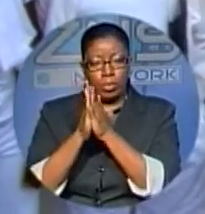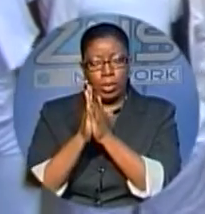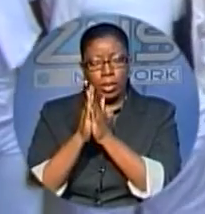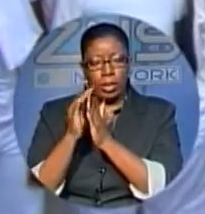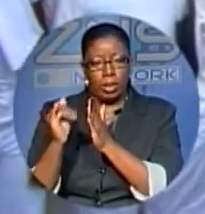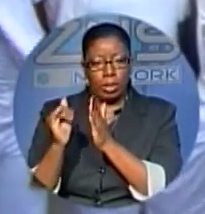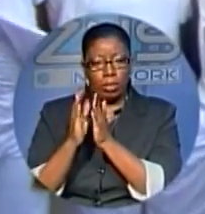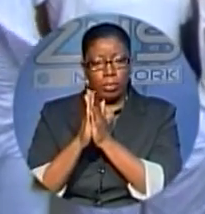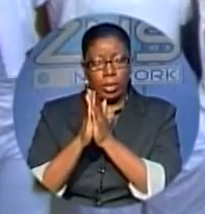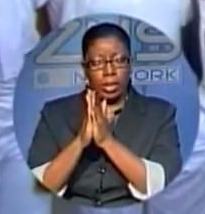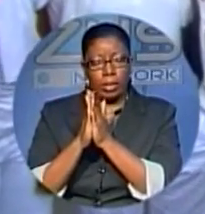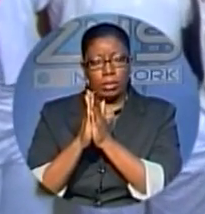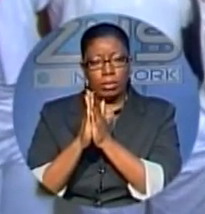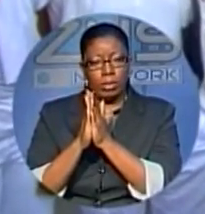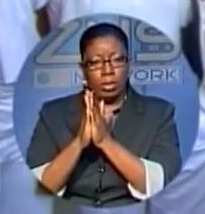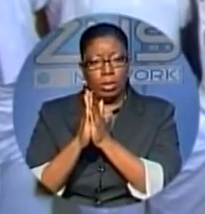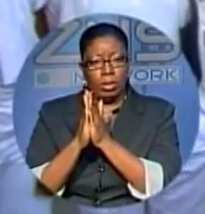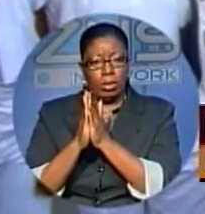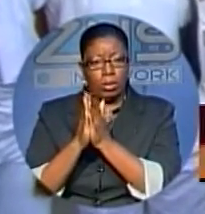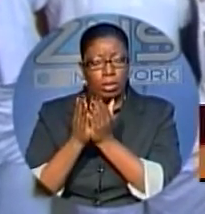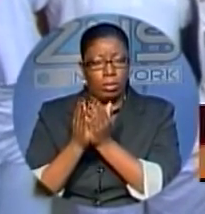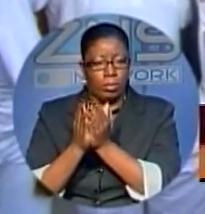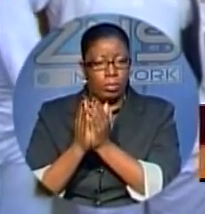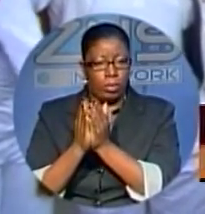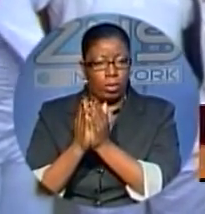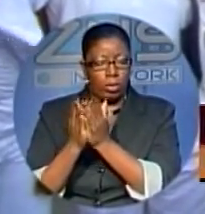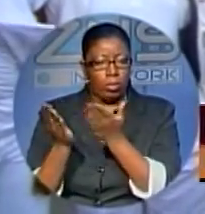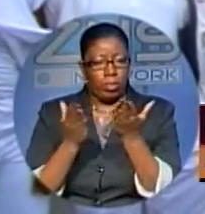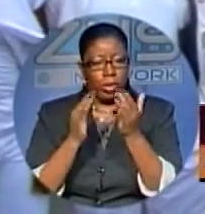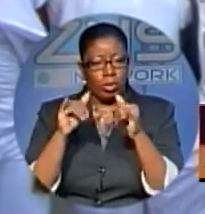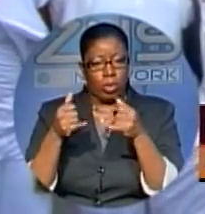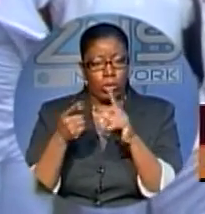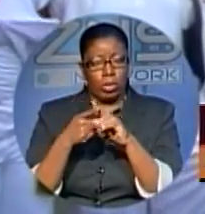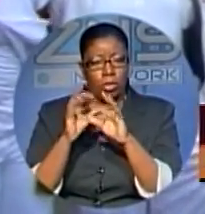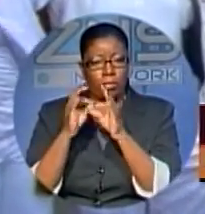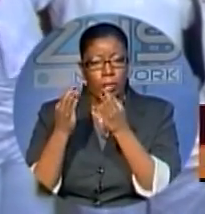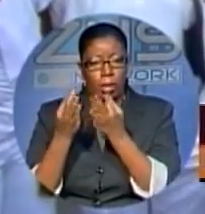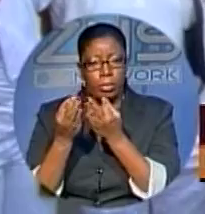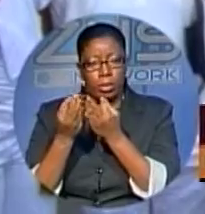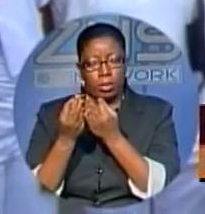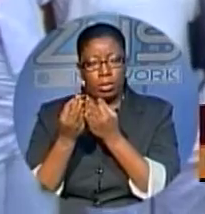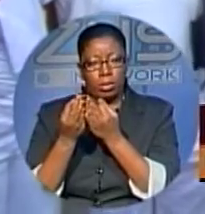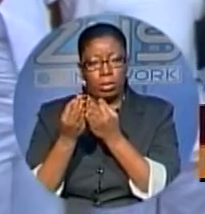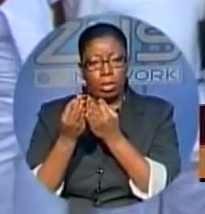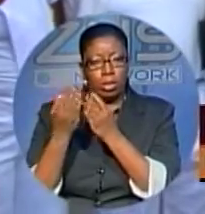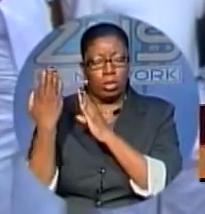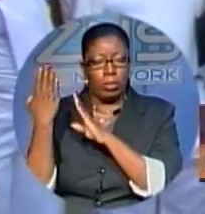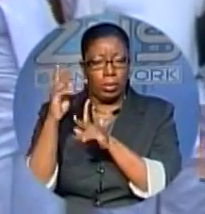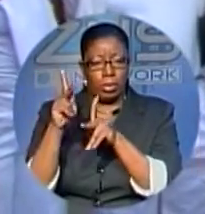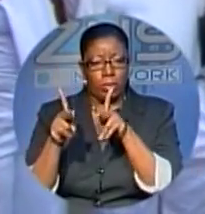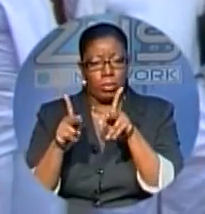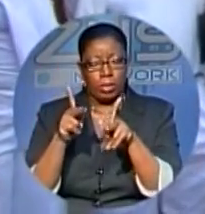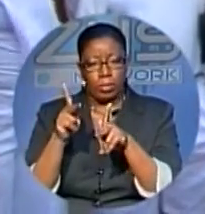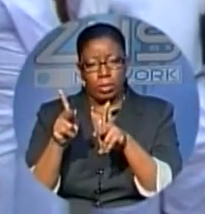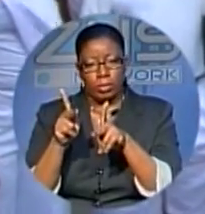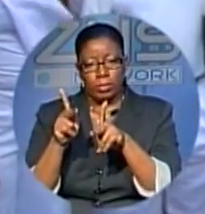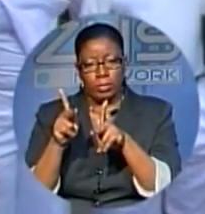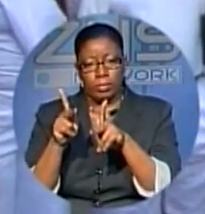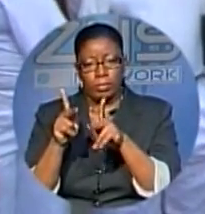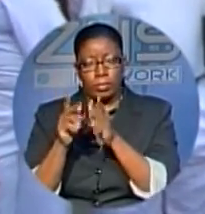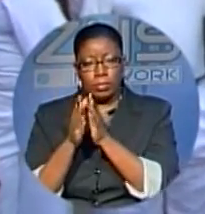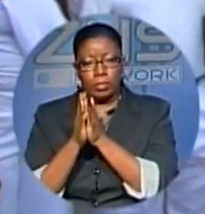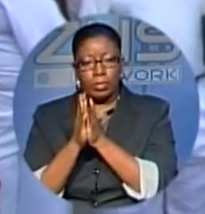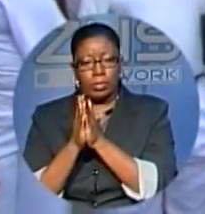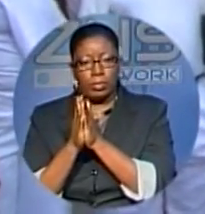the families, both of Bastian, Andrus, and the Bahamian public at large. Bless us now in